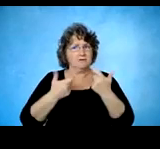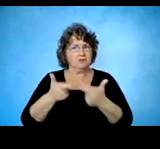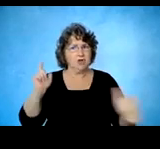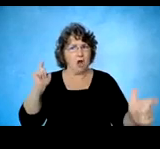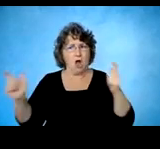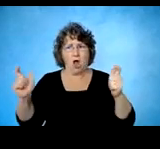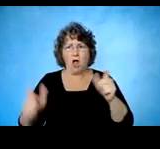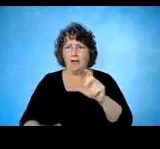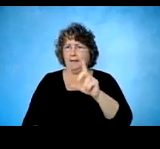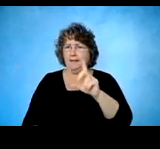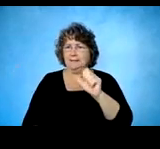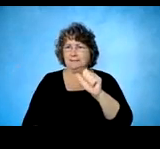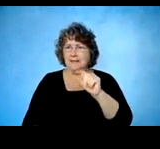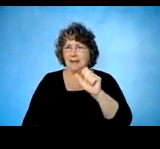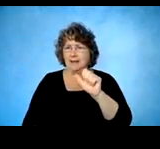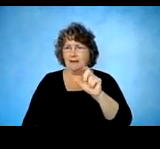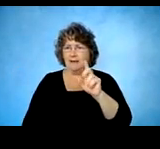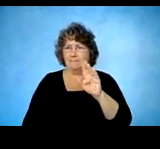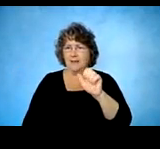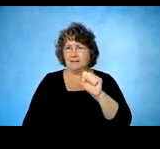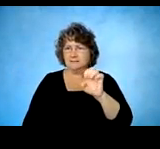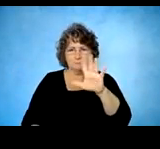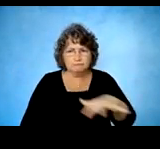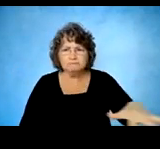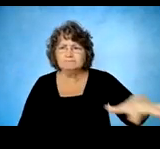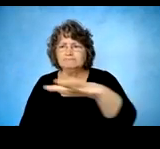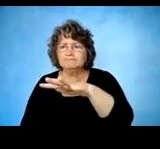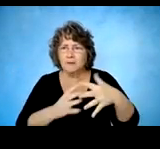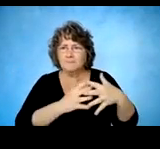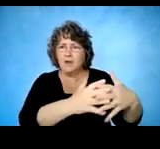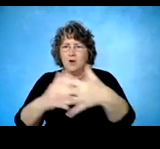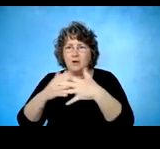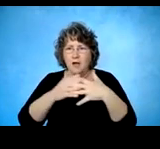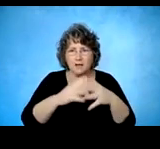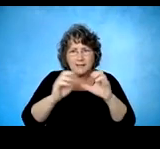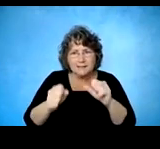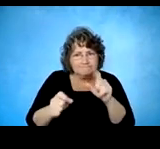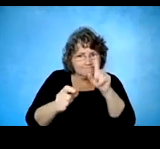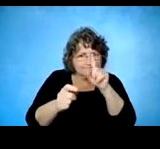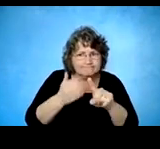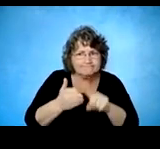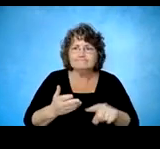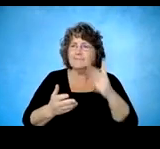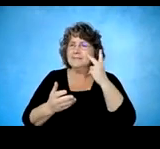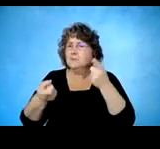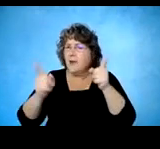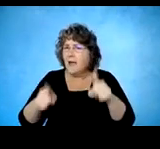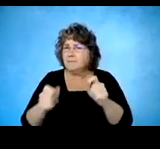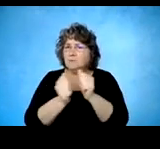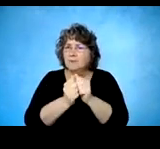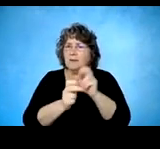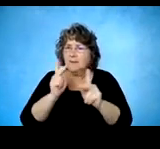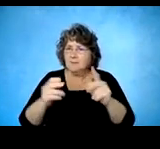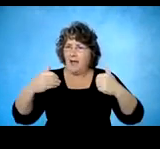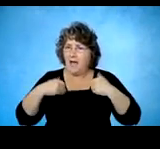us determine and decide and follow what happens to people with spinal cord injury over time. And then what we learn,